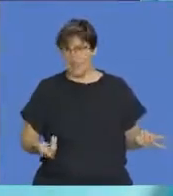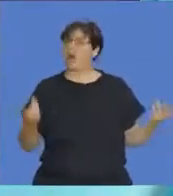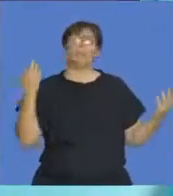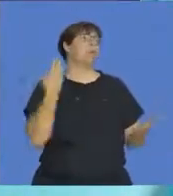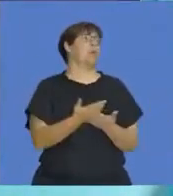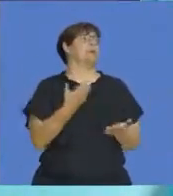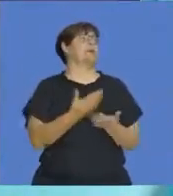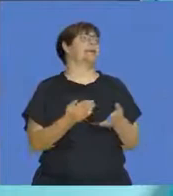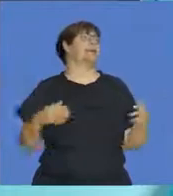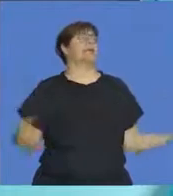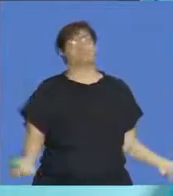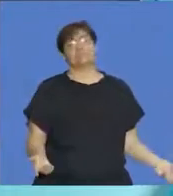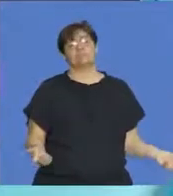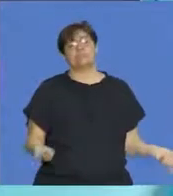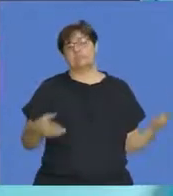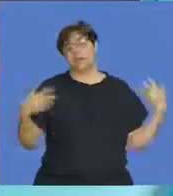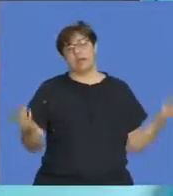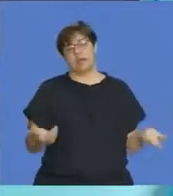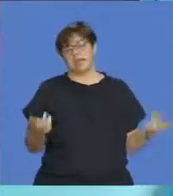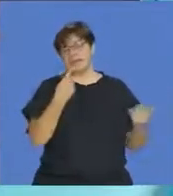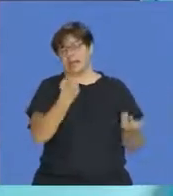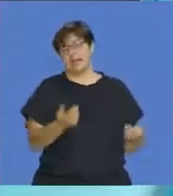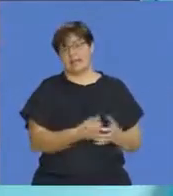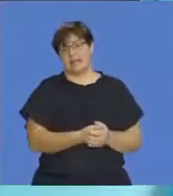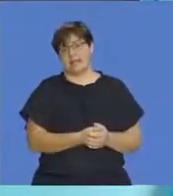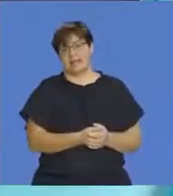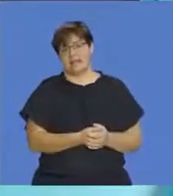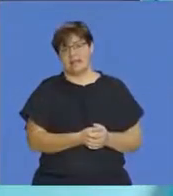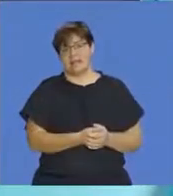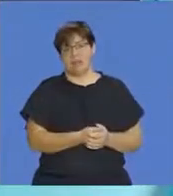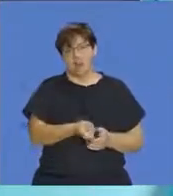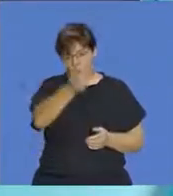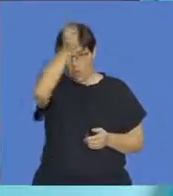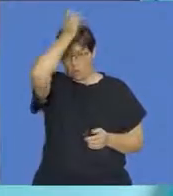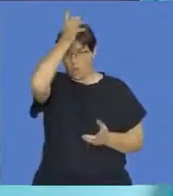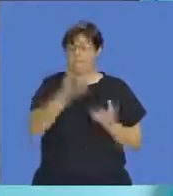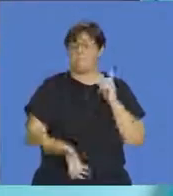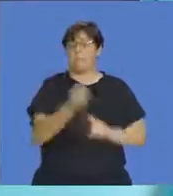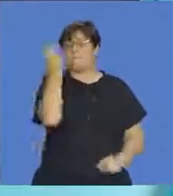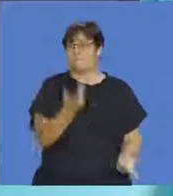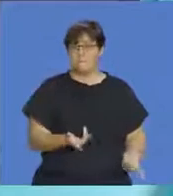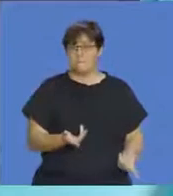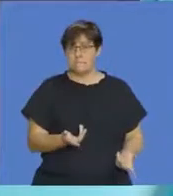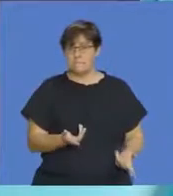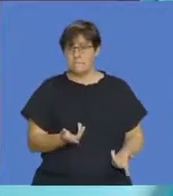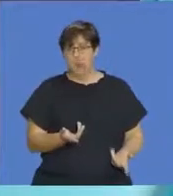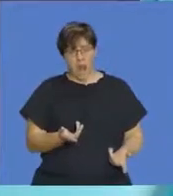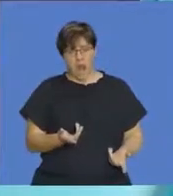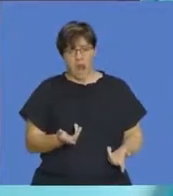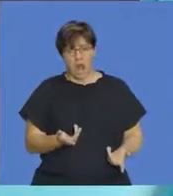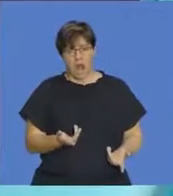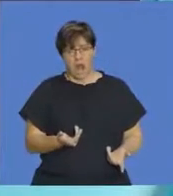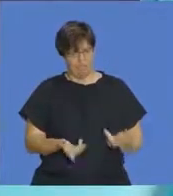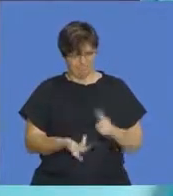probability of, say, finding a unicorn? Well, we don't want to disappoint too many people, but